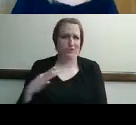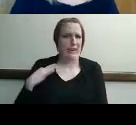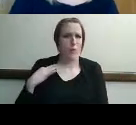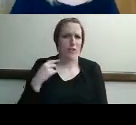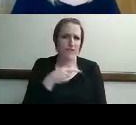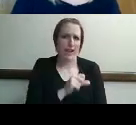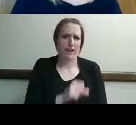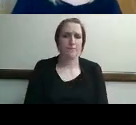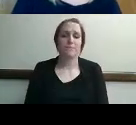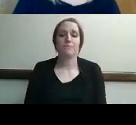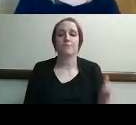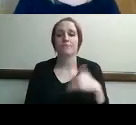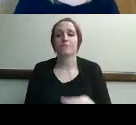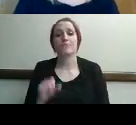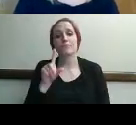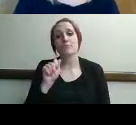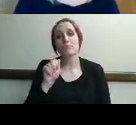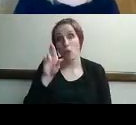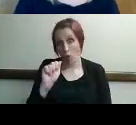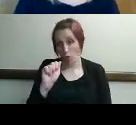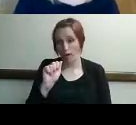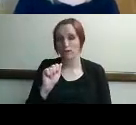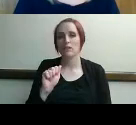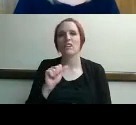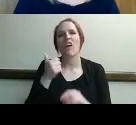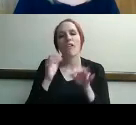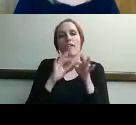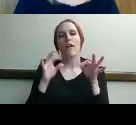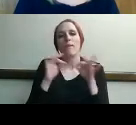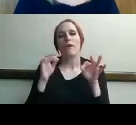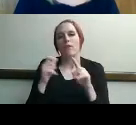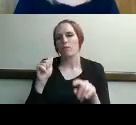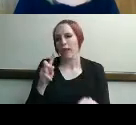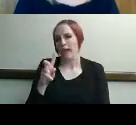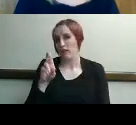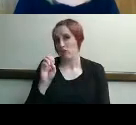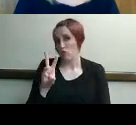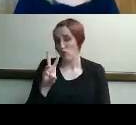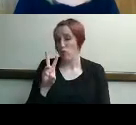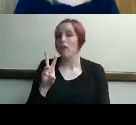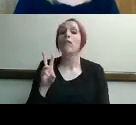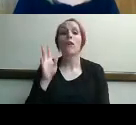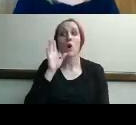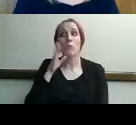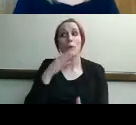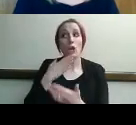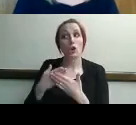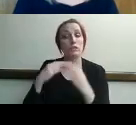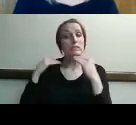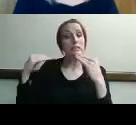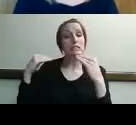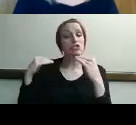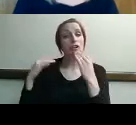great and then we have one additional comment from andrew um yes it would be good to teach the technology before